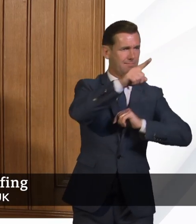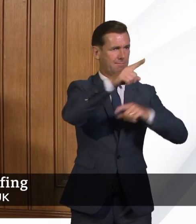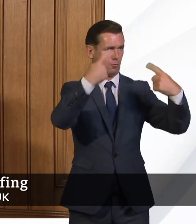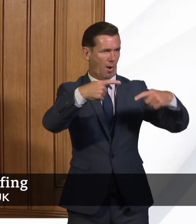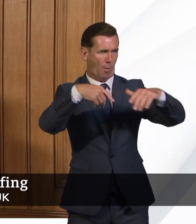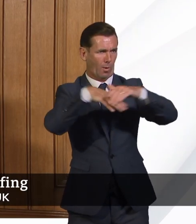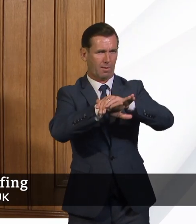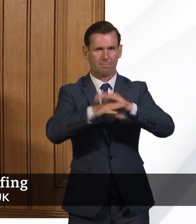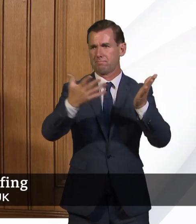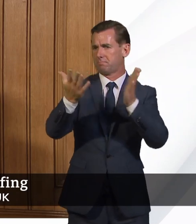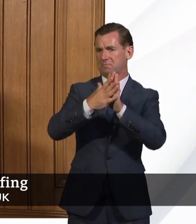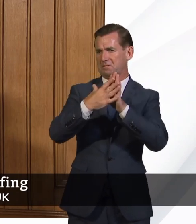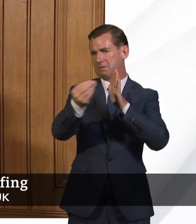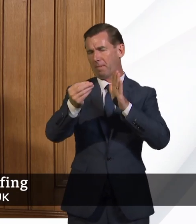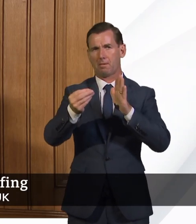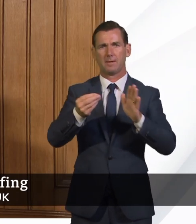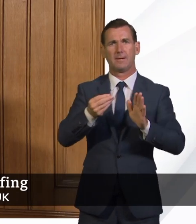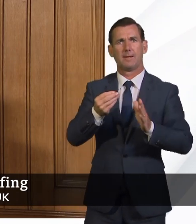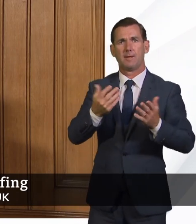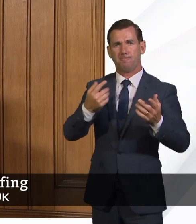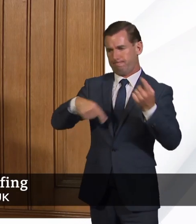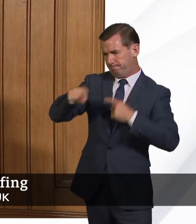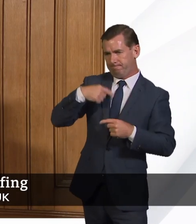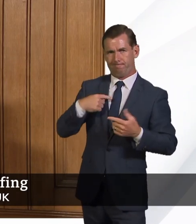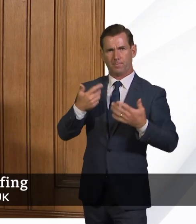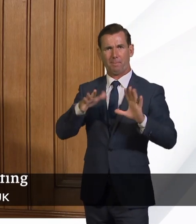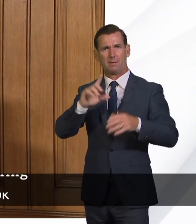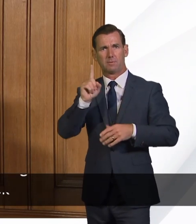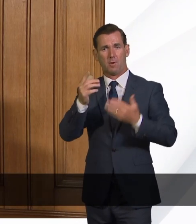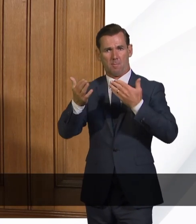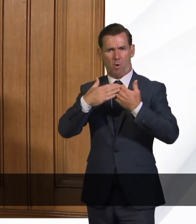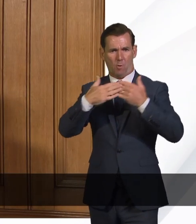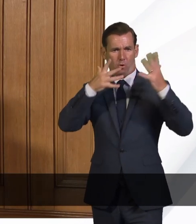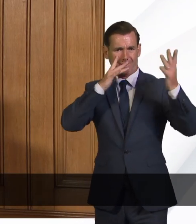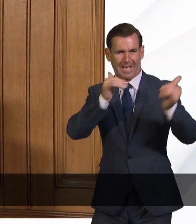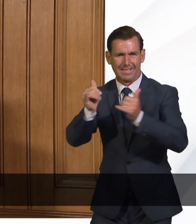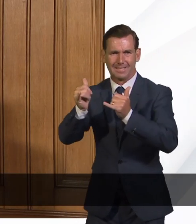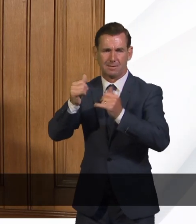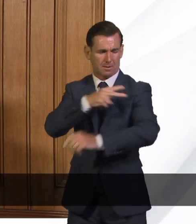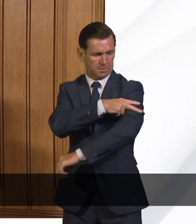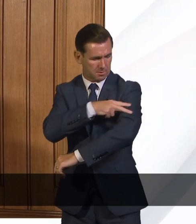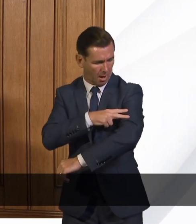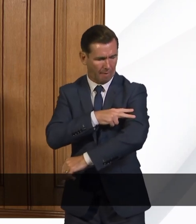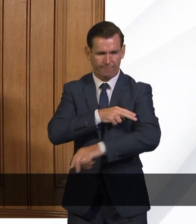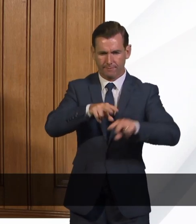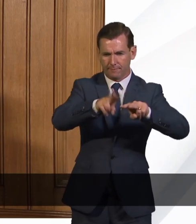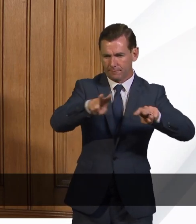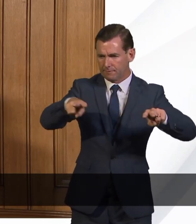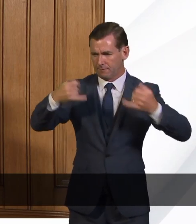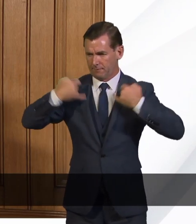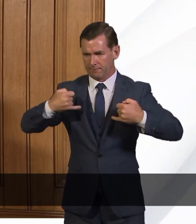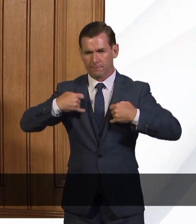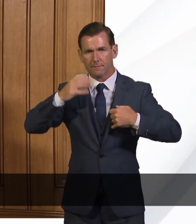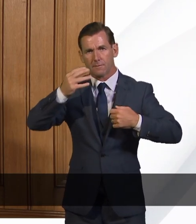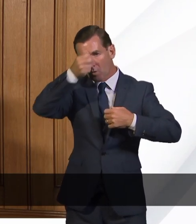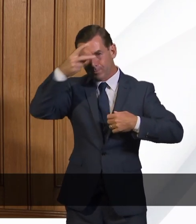what's been put in place, we have been increasing the amount of testing that we've been doing both of staff and patients. So quite